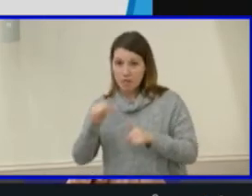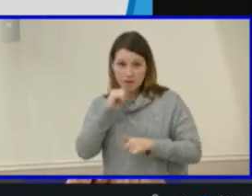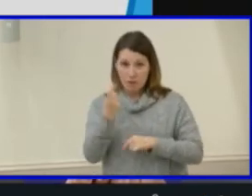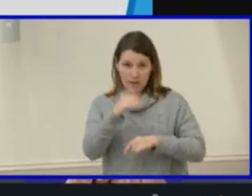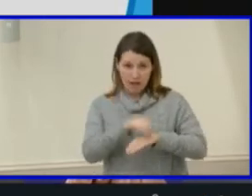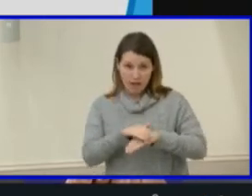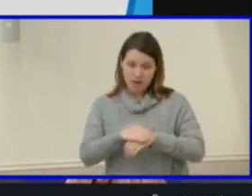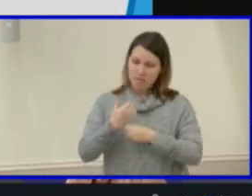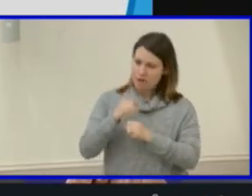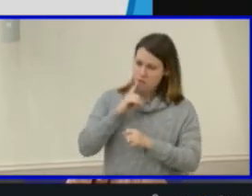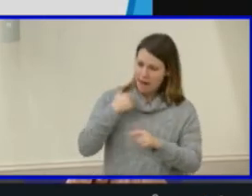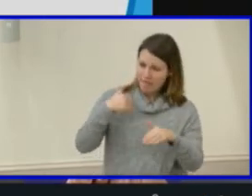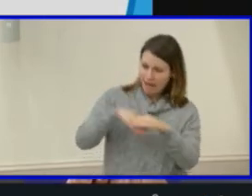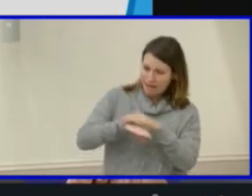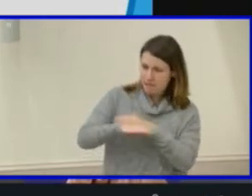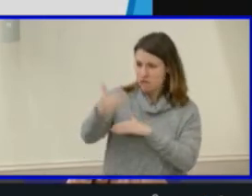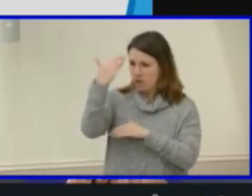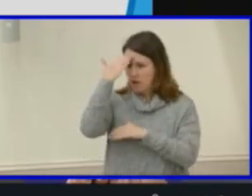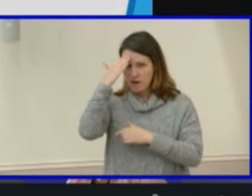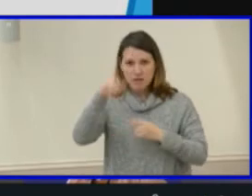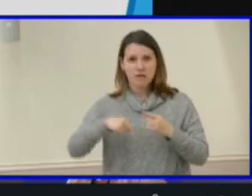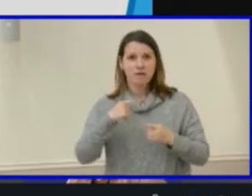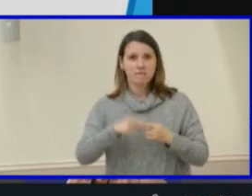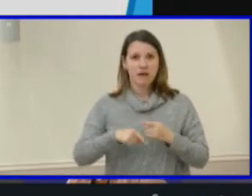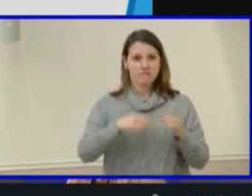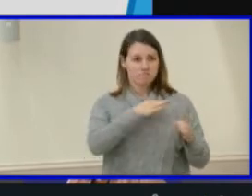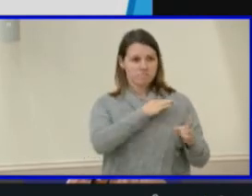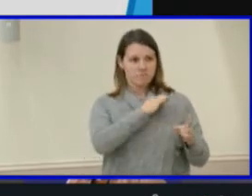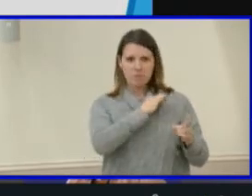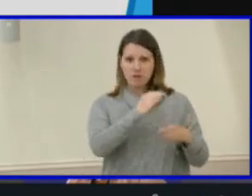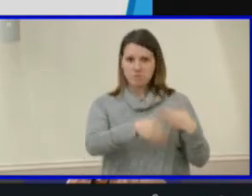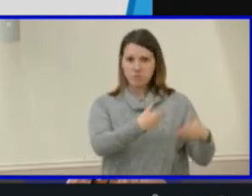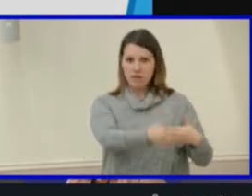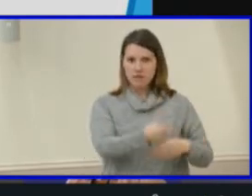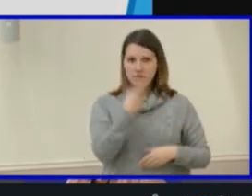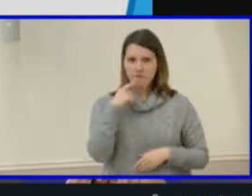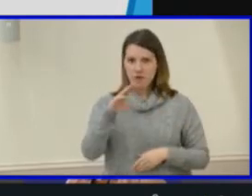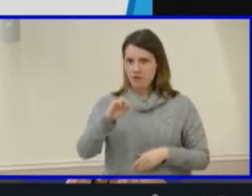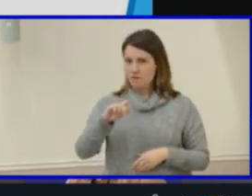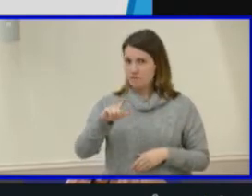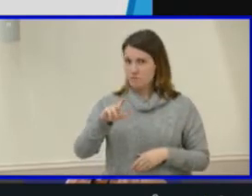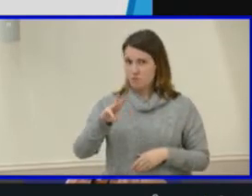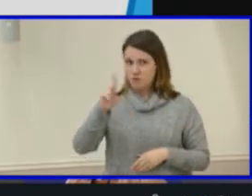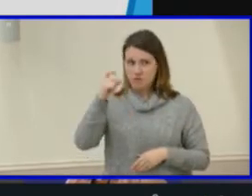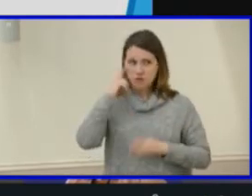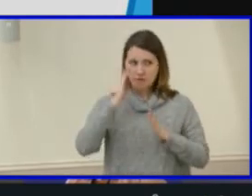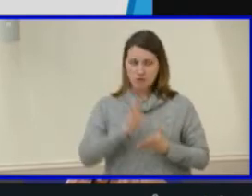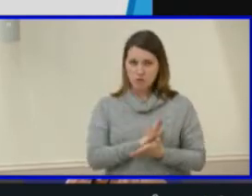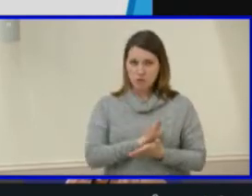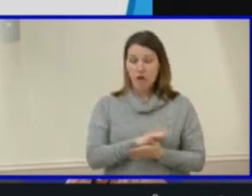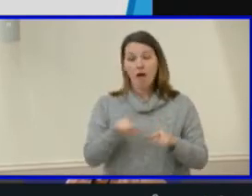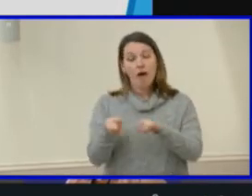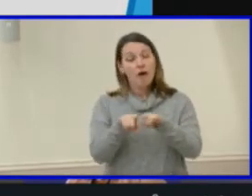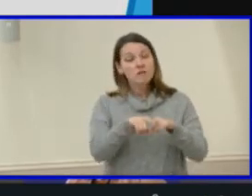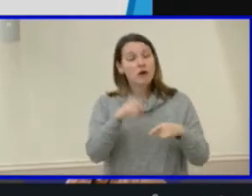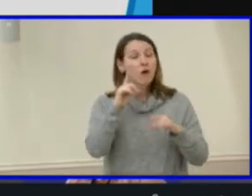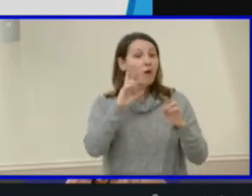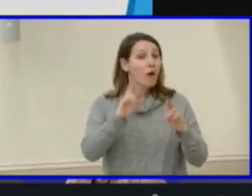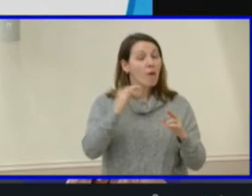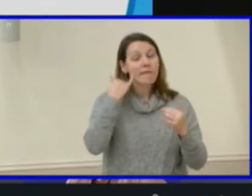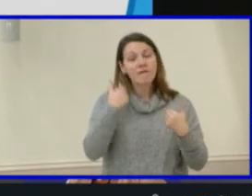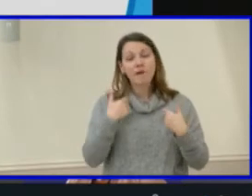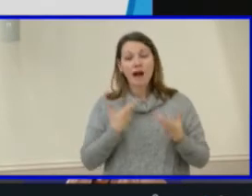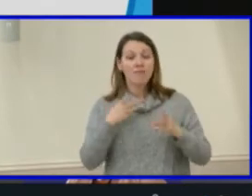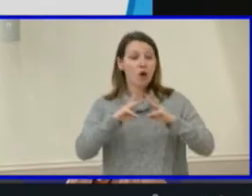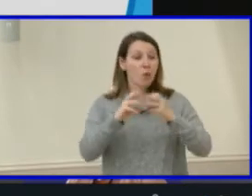of the Maggie L. Walker Governor School application process. We also hope that by hosting general application support workshops,